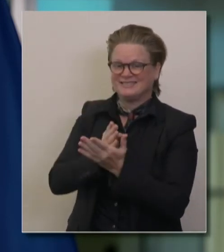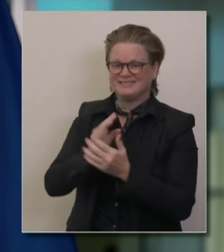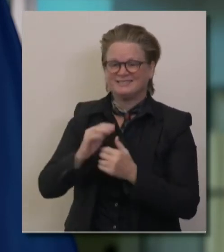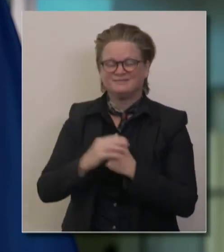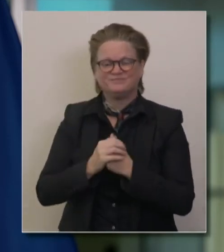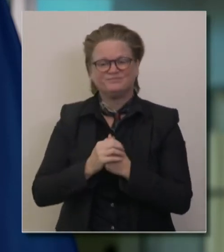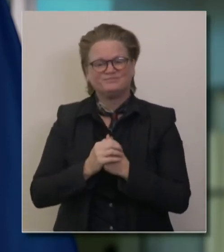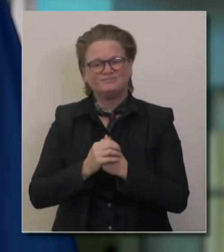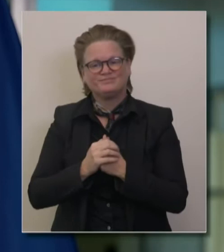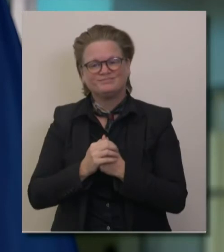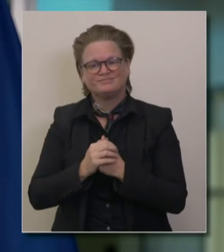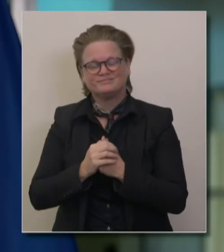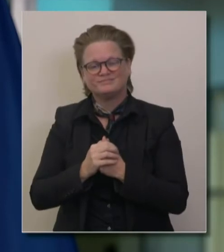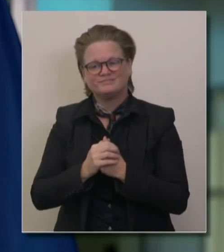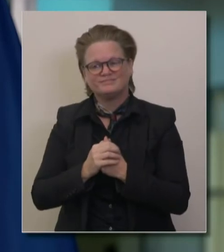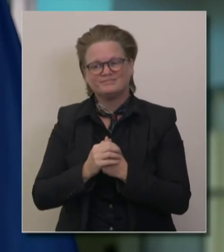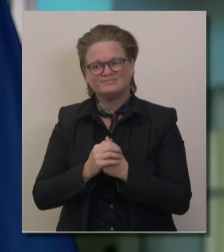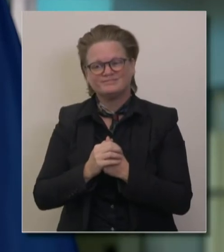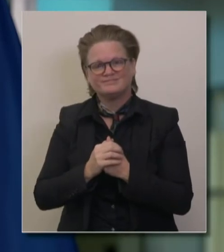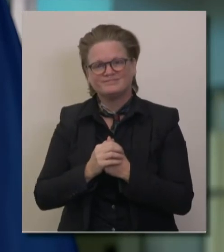Kevin Yamamura, Politico.